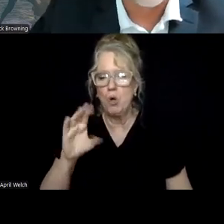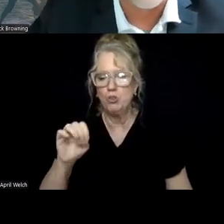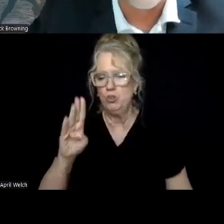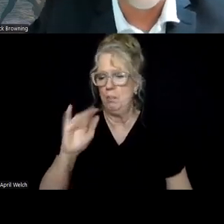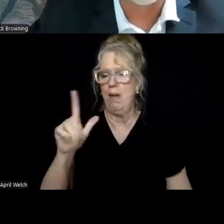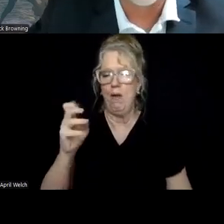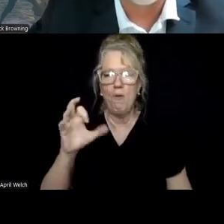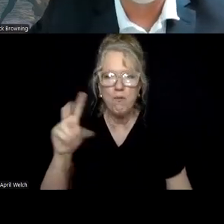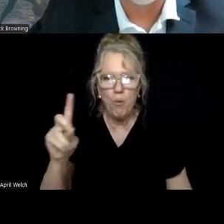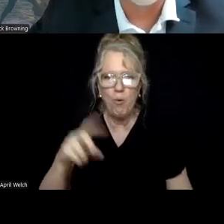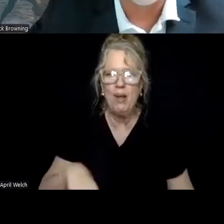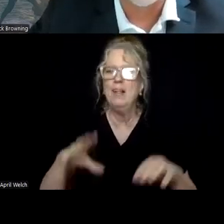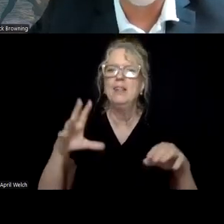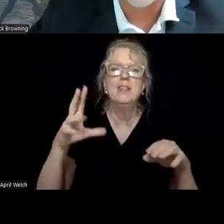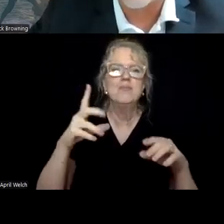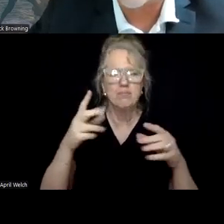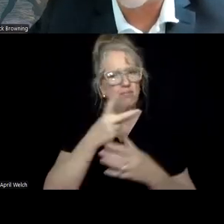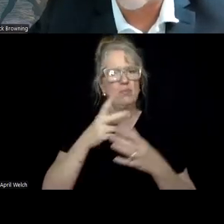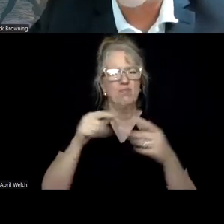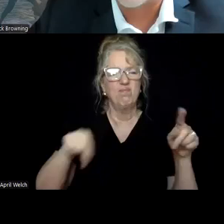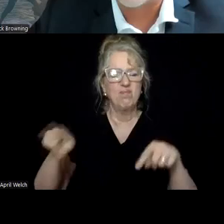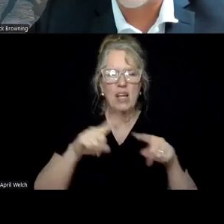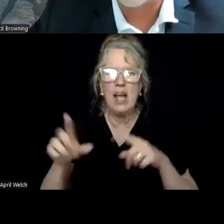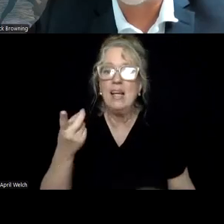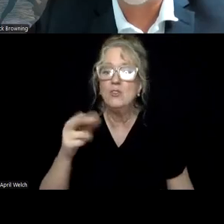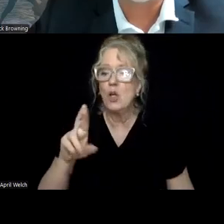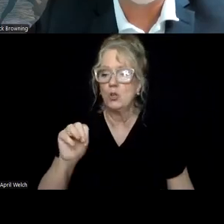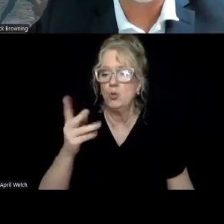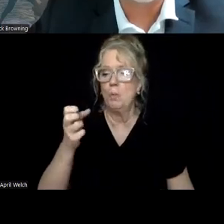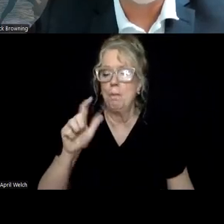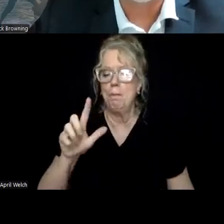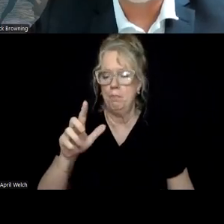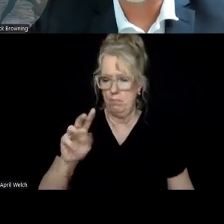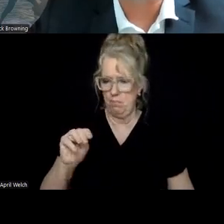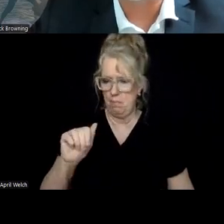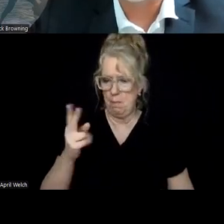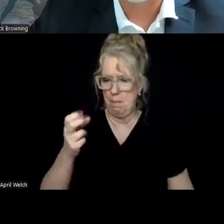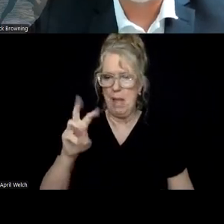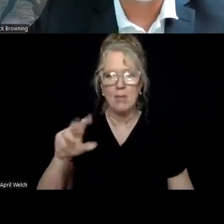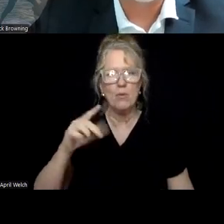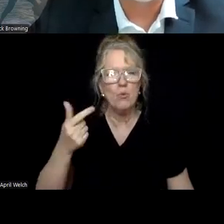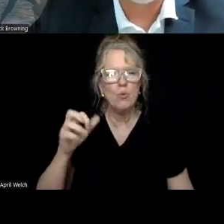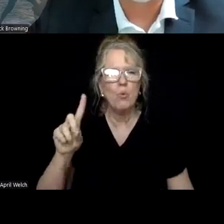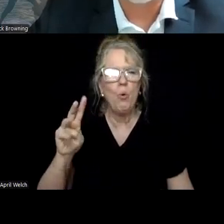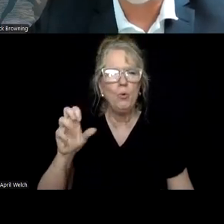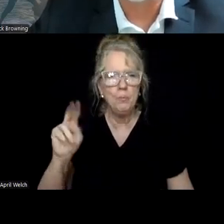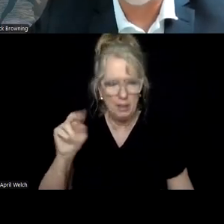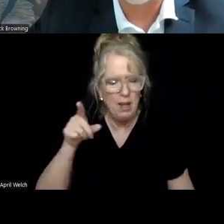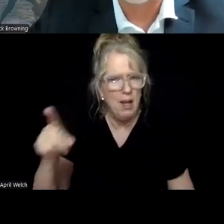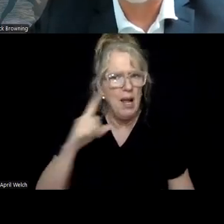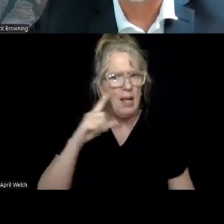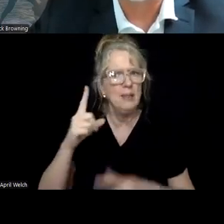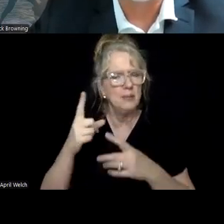friends of both of these folks and Dr. Matthew Goldman, who has been in a directing direction